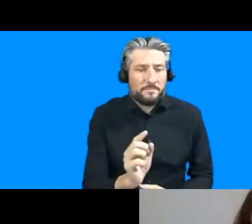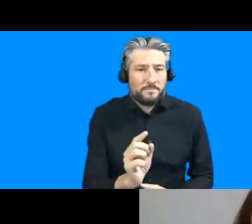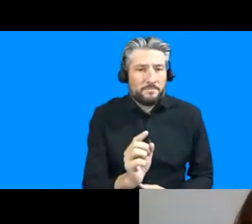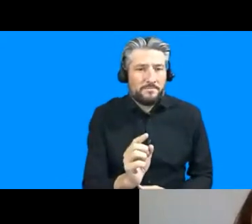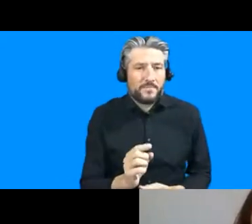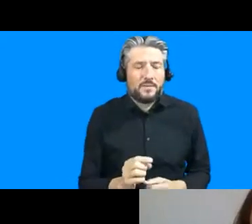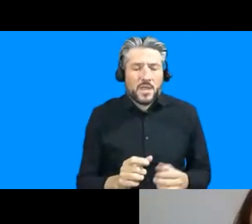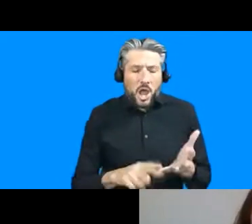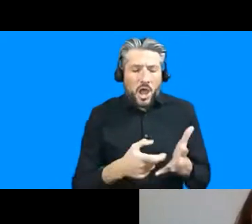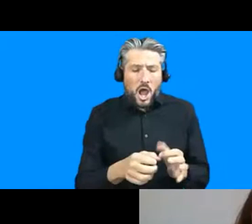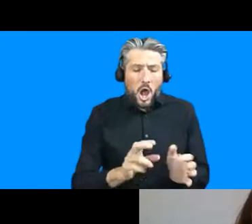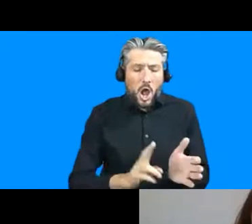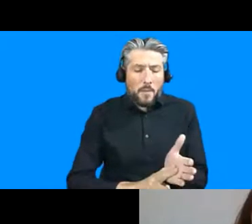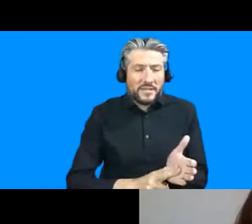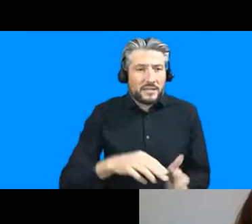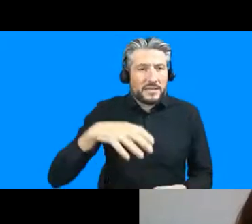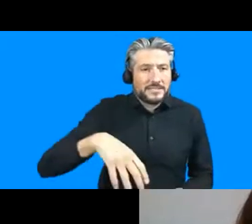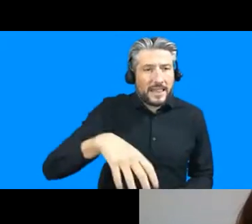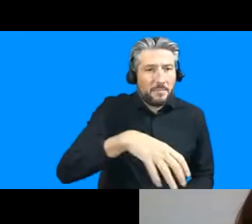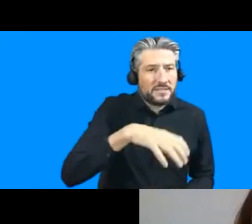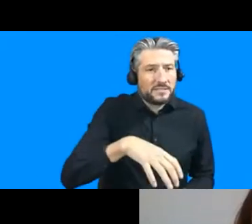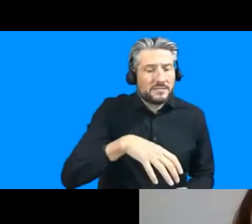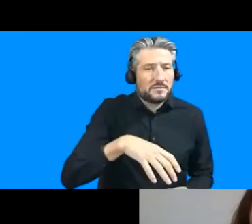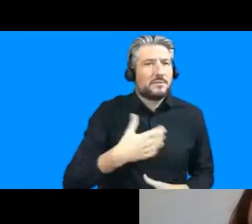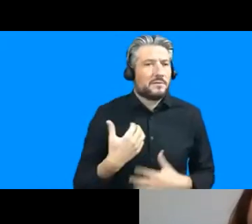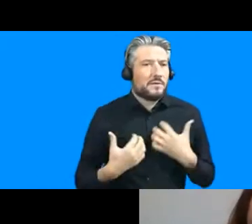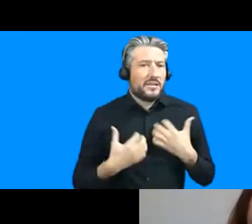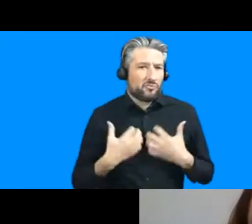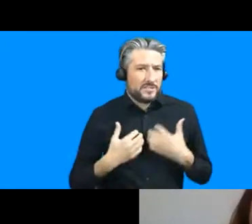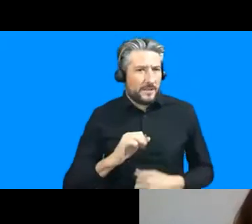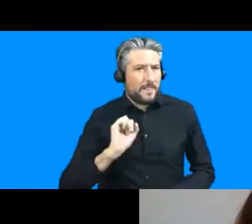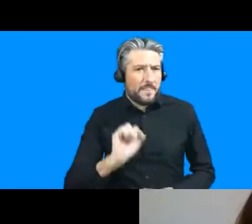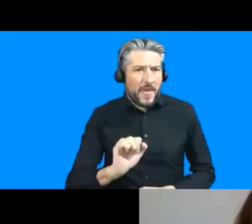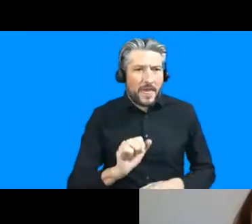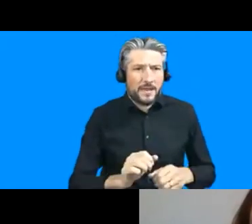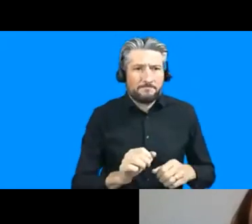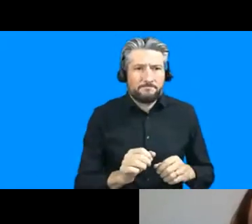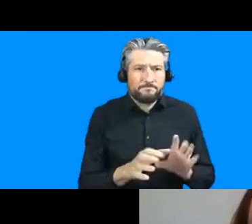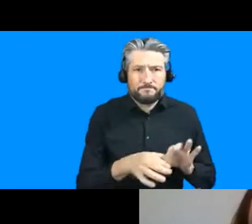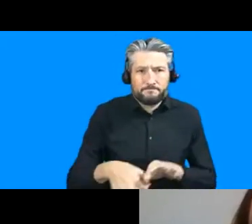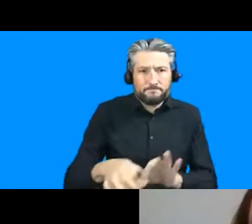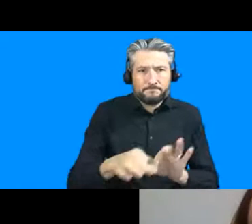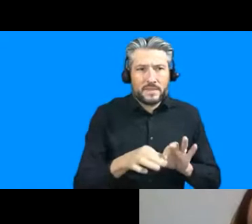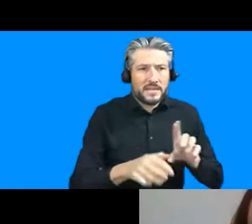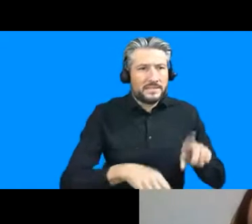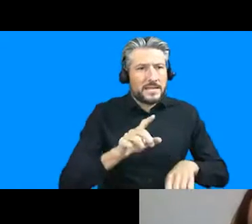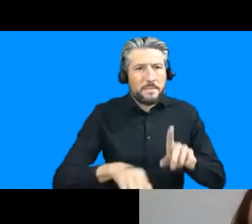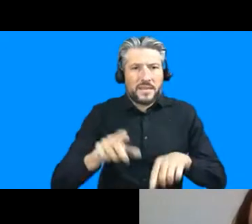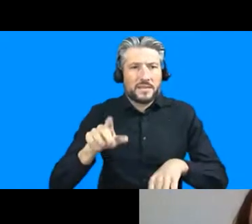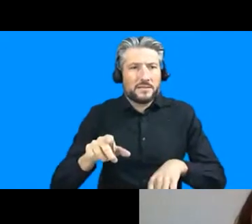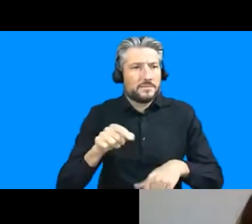there's some quite striking um dynamics at play which i'd like to just set out so first of all um